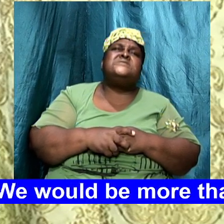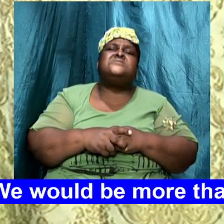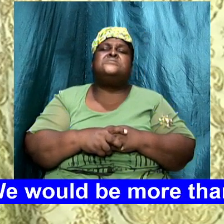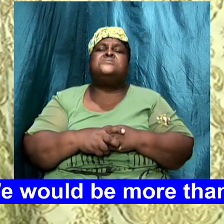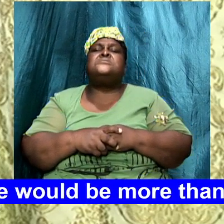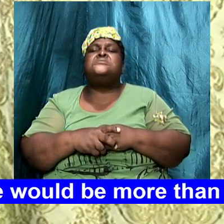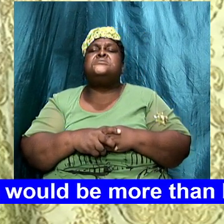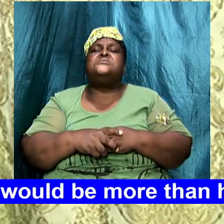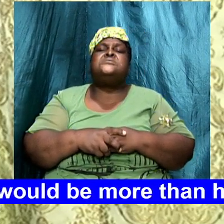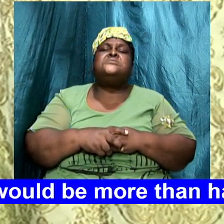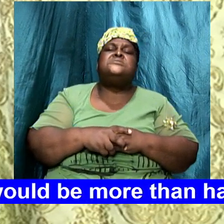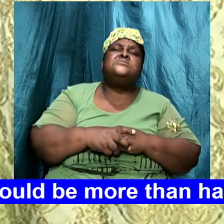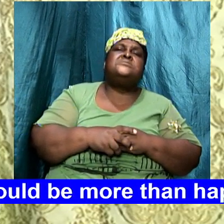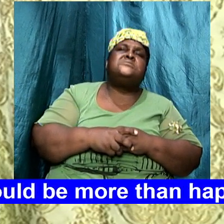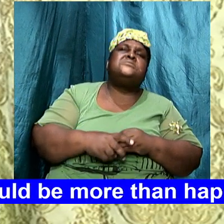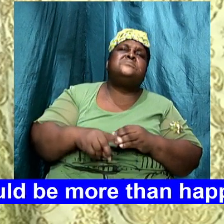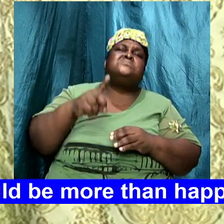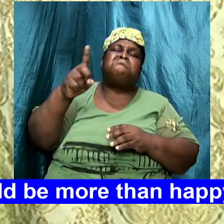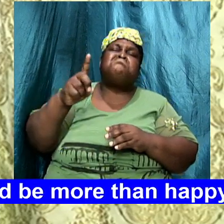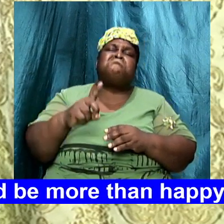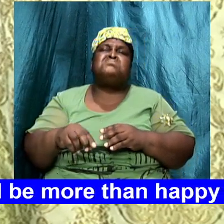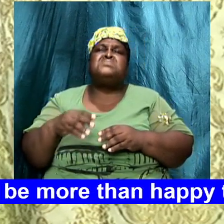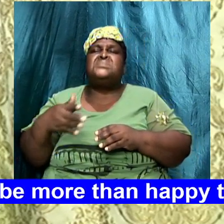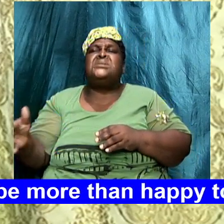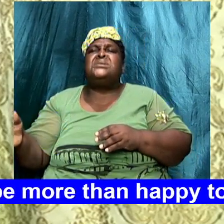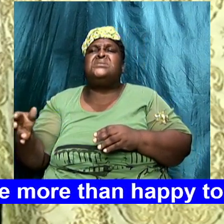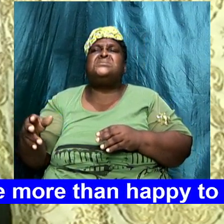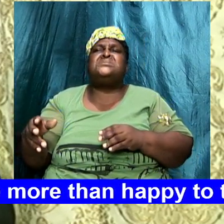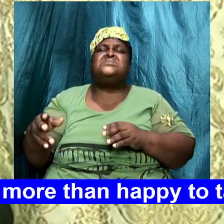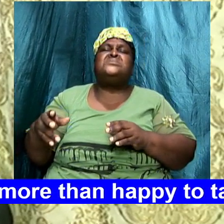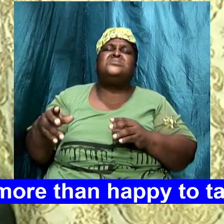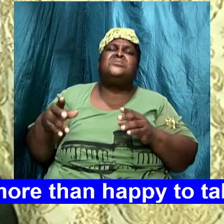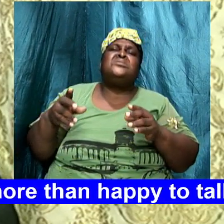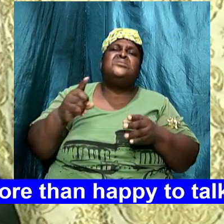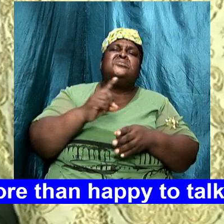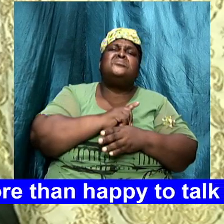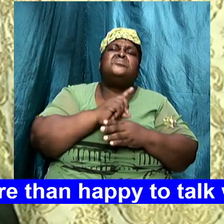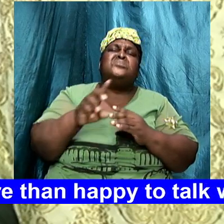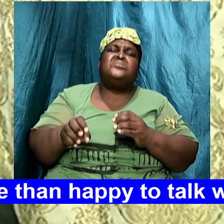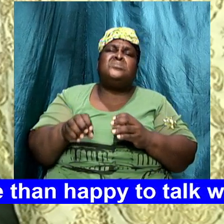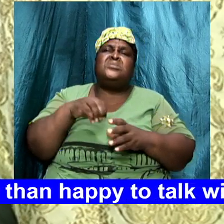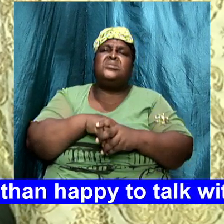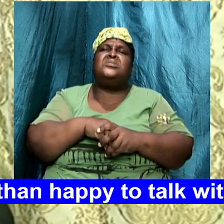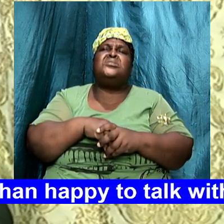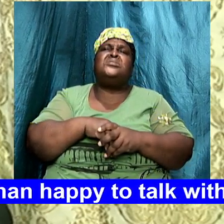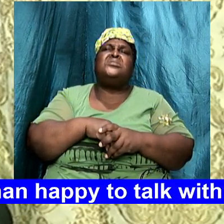pools that were done in the US and pools that were done in Great Britain